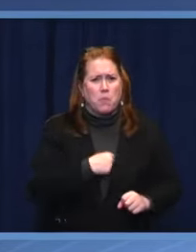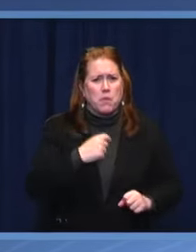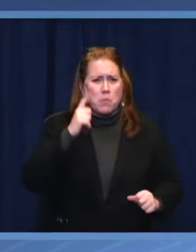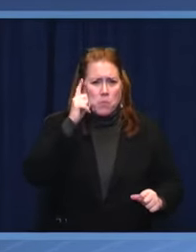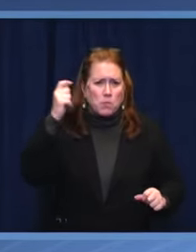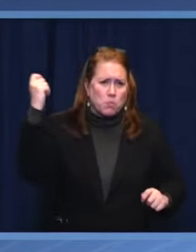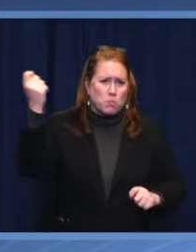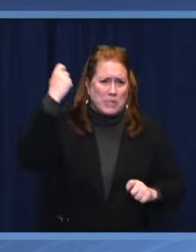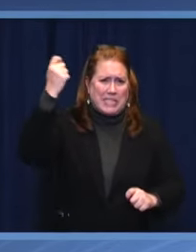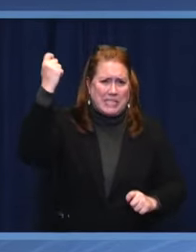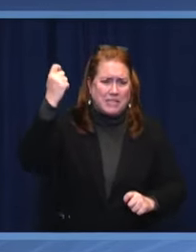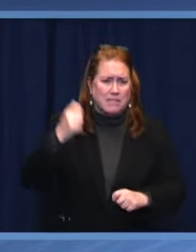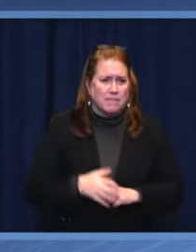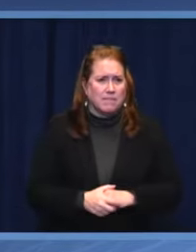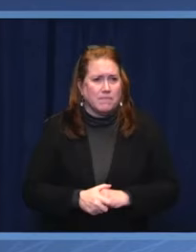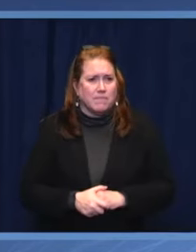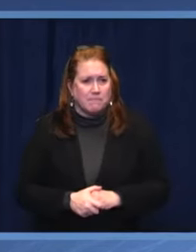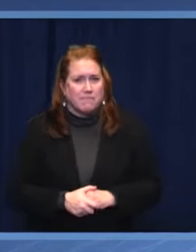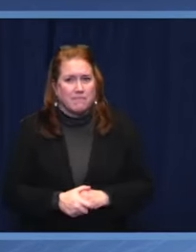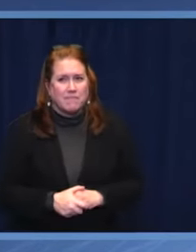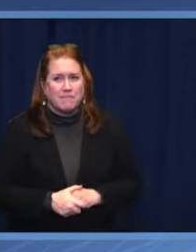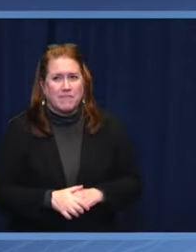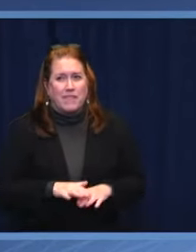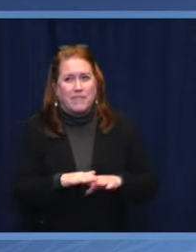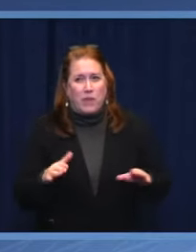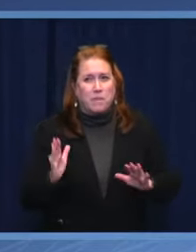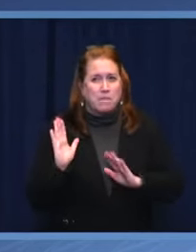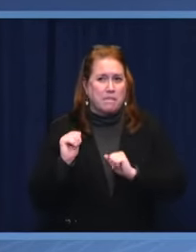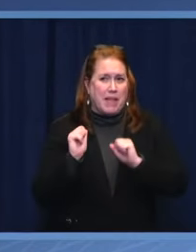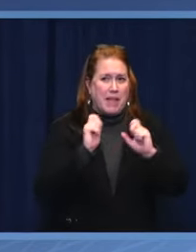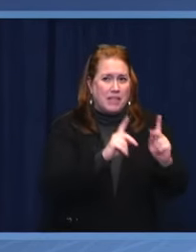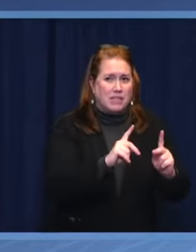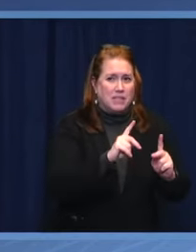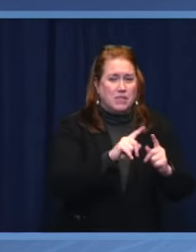Zelensky. The floor is now to the president of Ecuador, President Lasso.